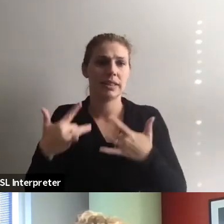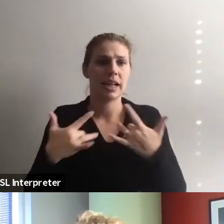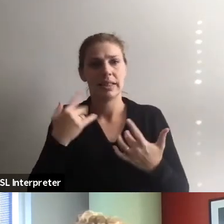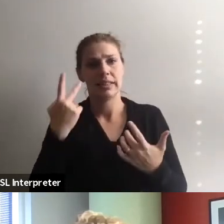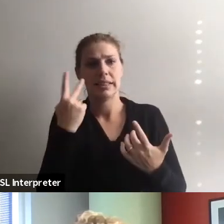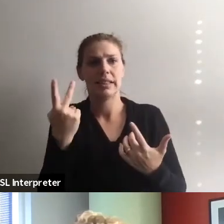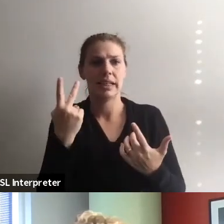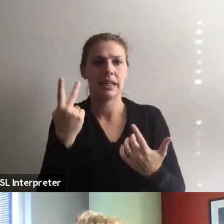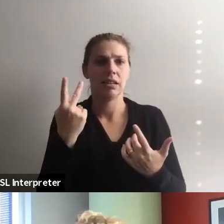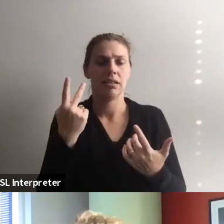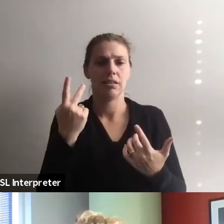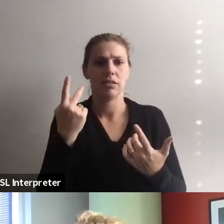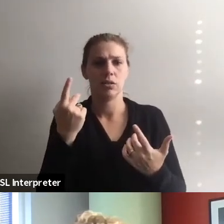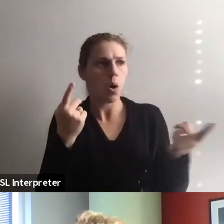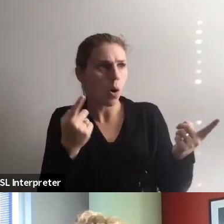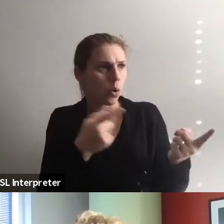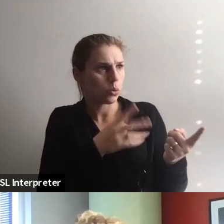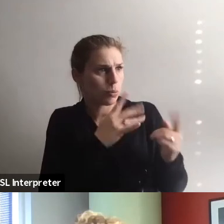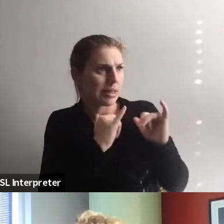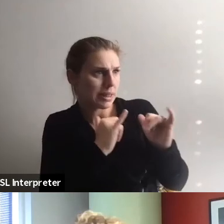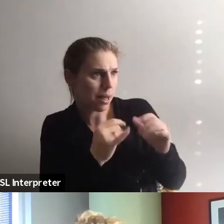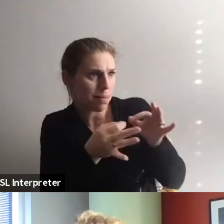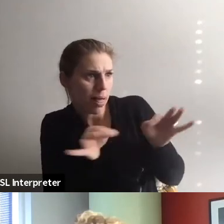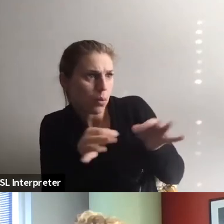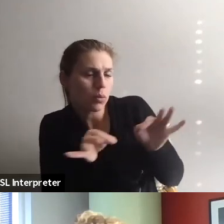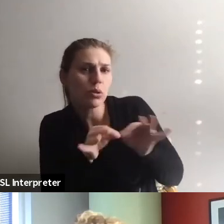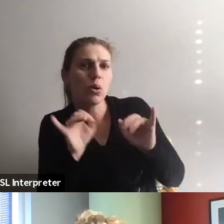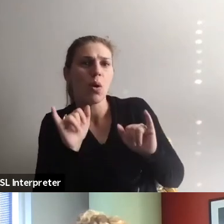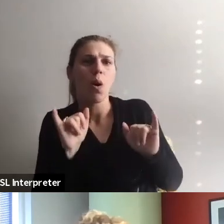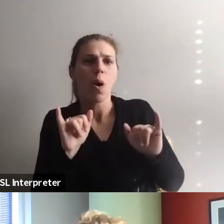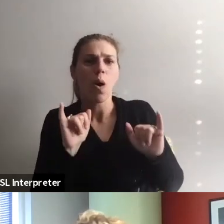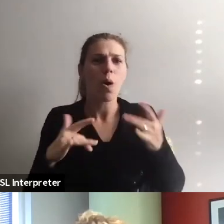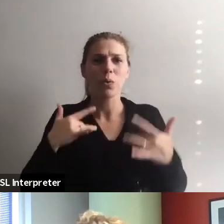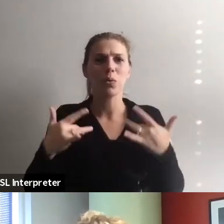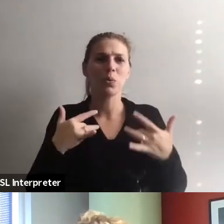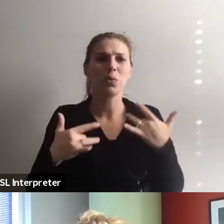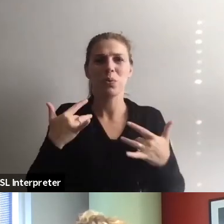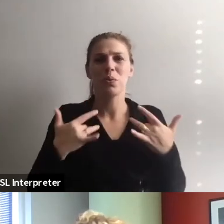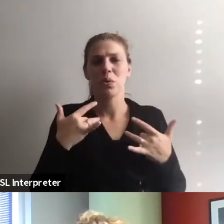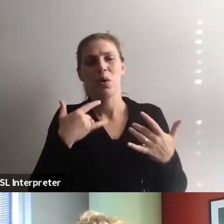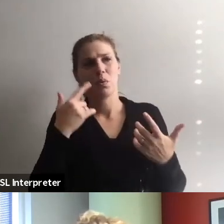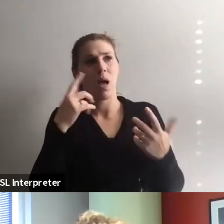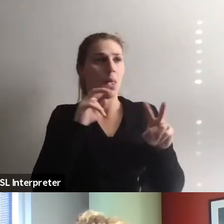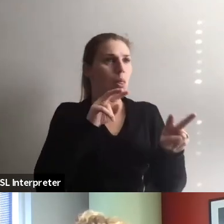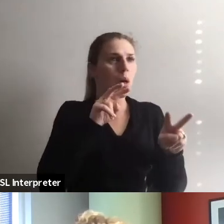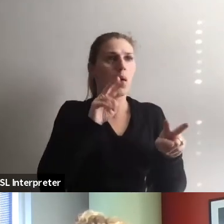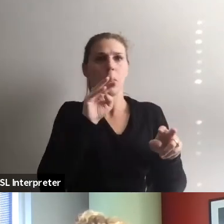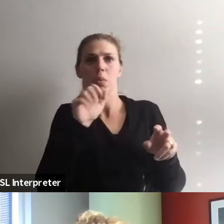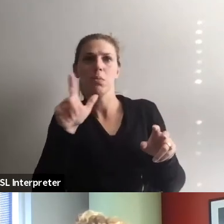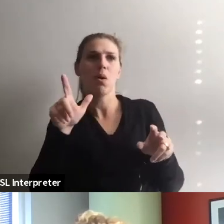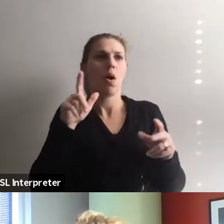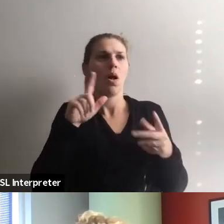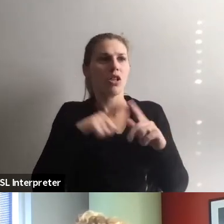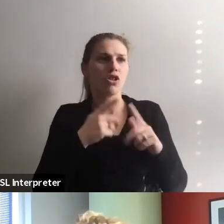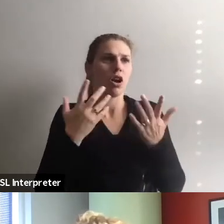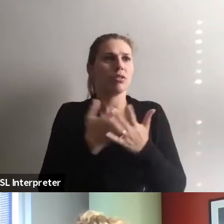someone or hear someone that spoke the language, you know, and you will just get excited to look for them at the mall and then just start